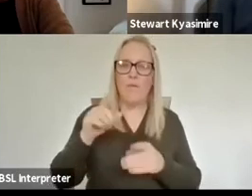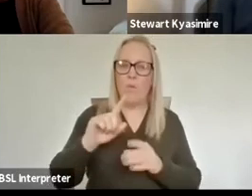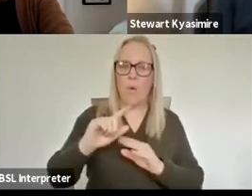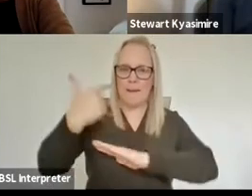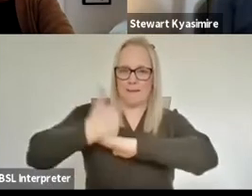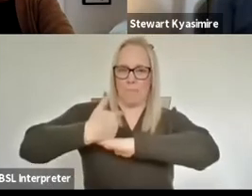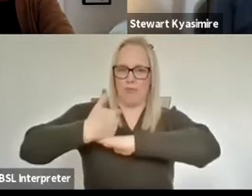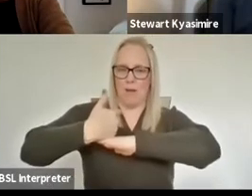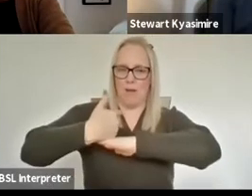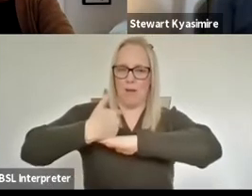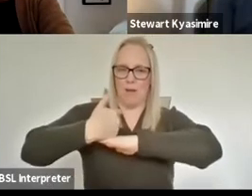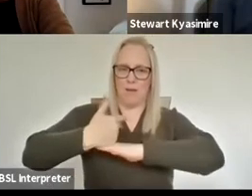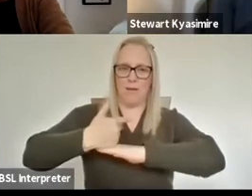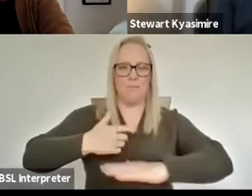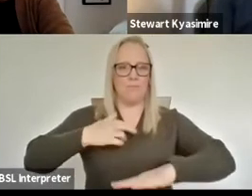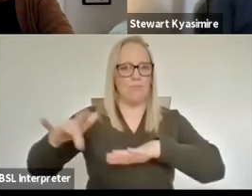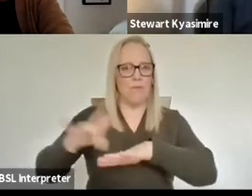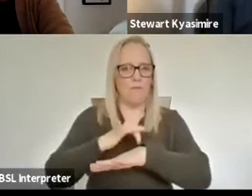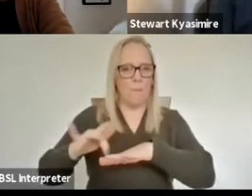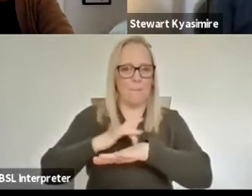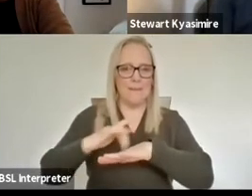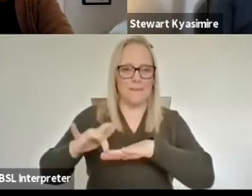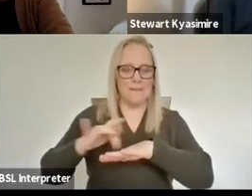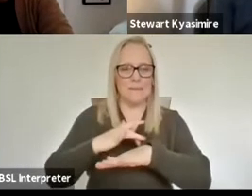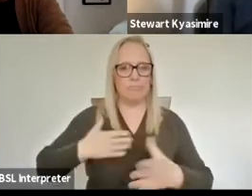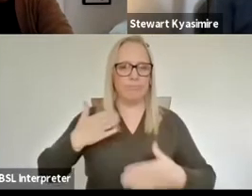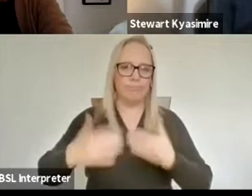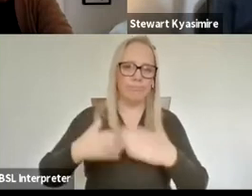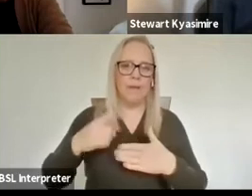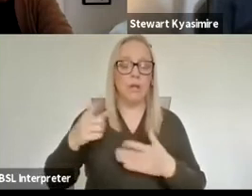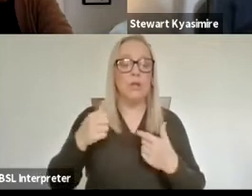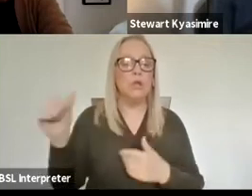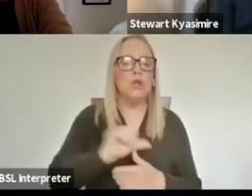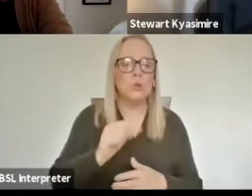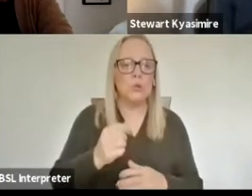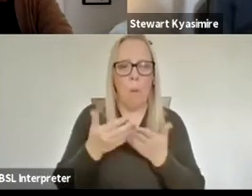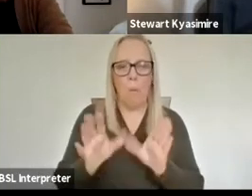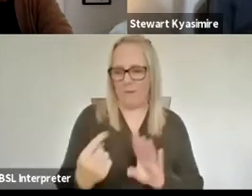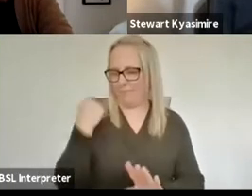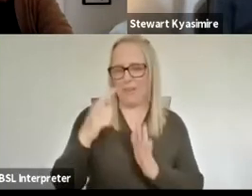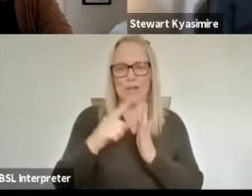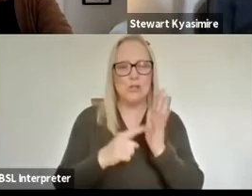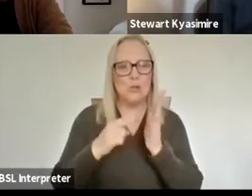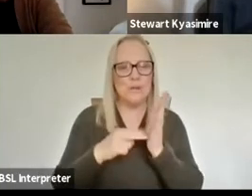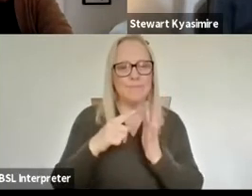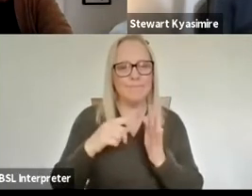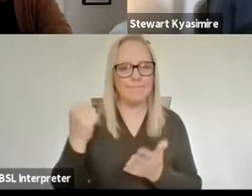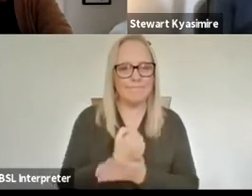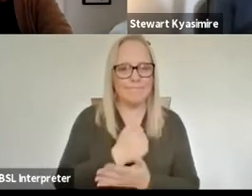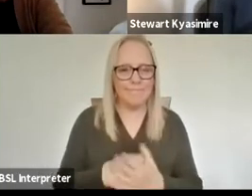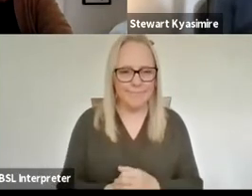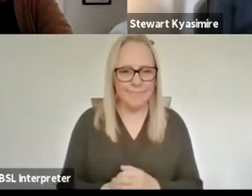um be presented well it was supposed to open in June um and